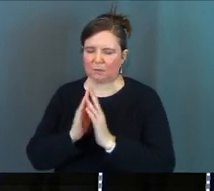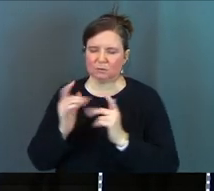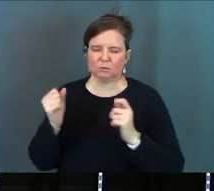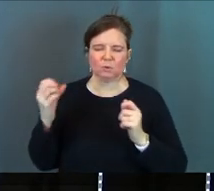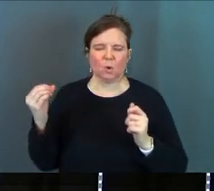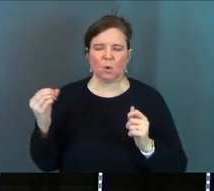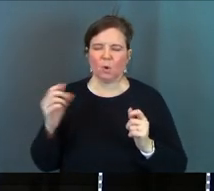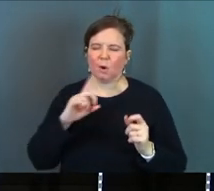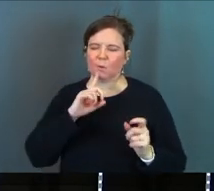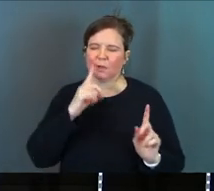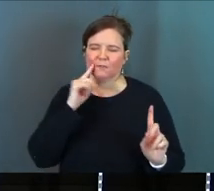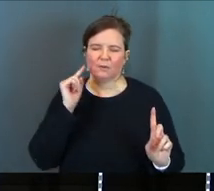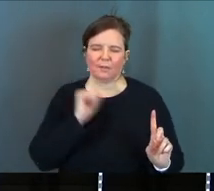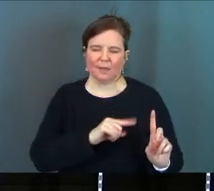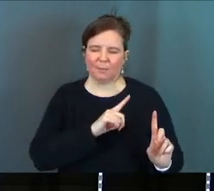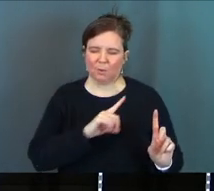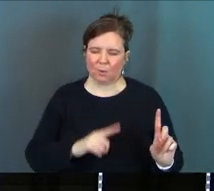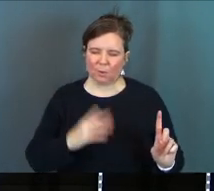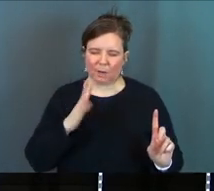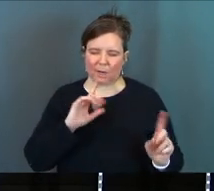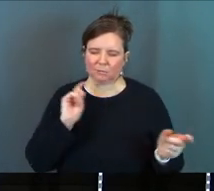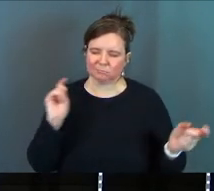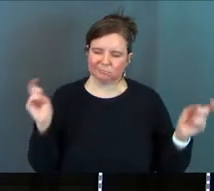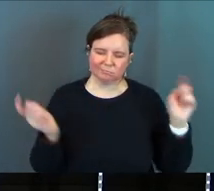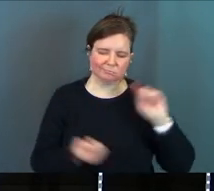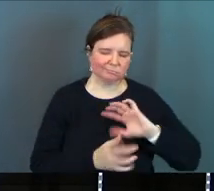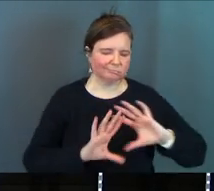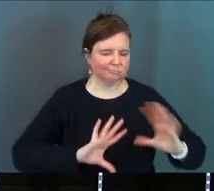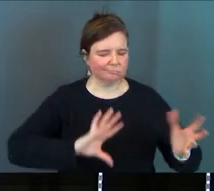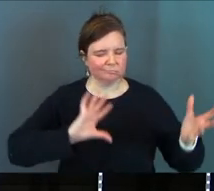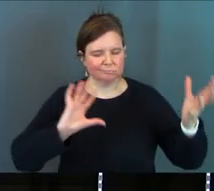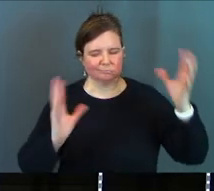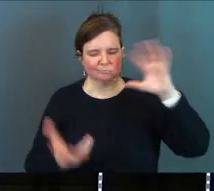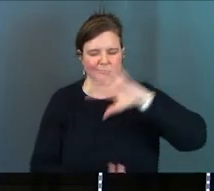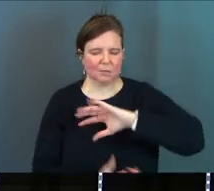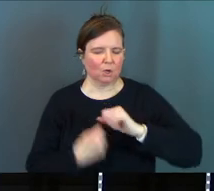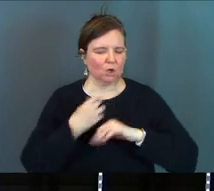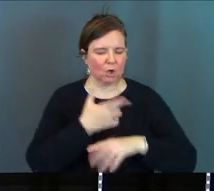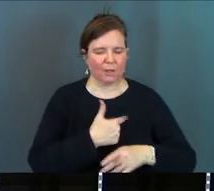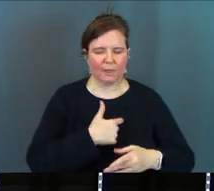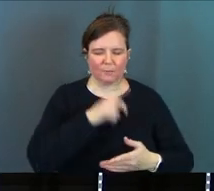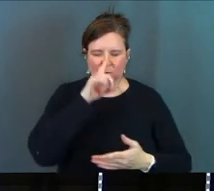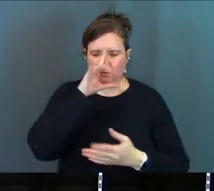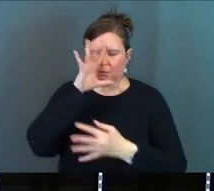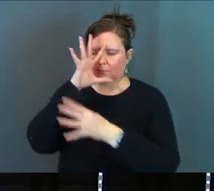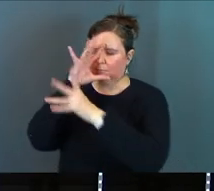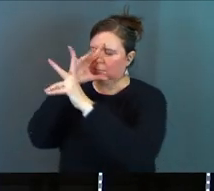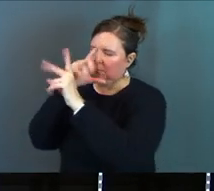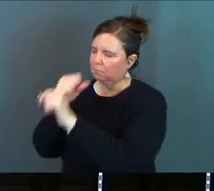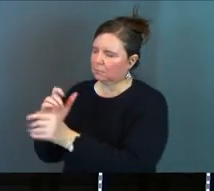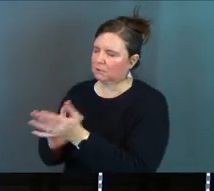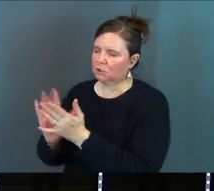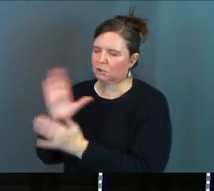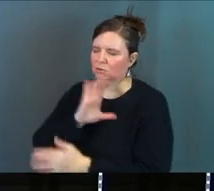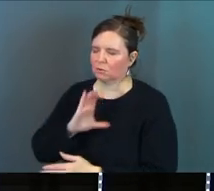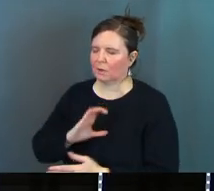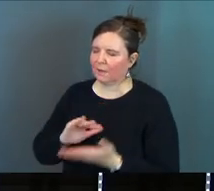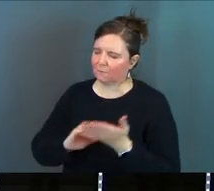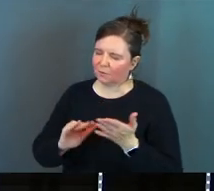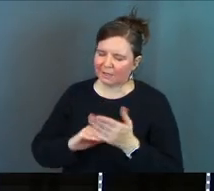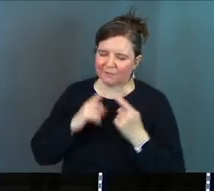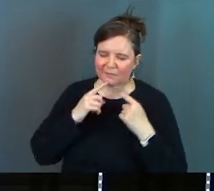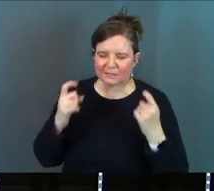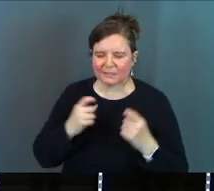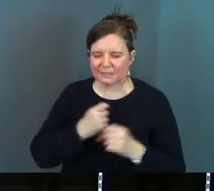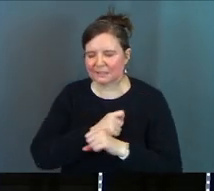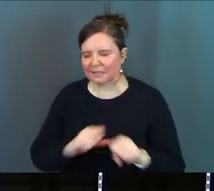so real for them Lord God turn their lives upside down cause them to fall in love with Jesus Christ forgive their sins